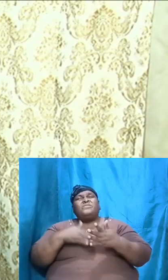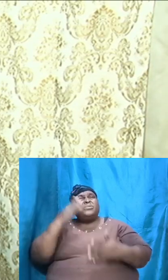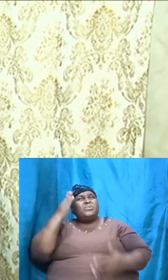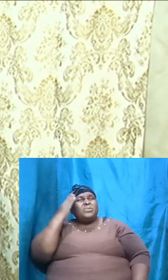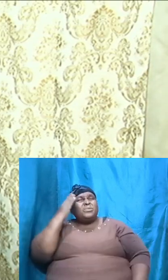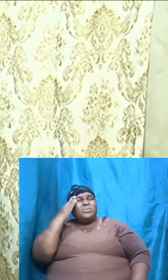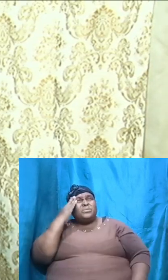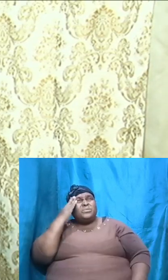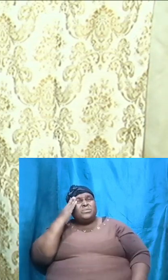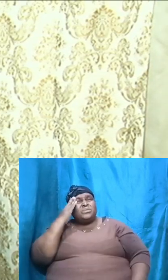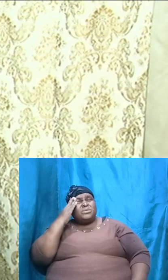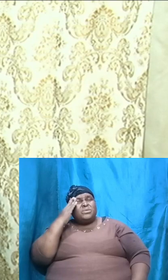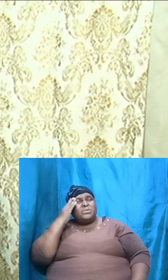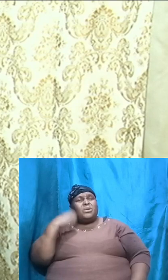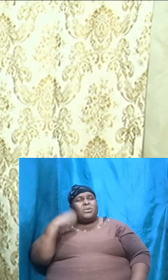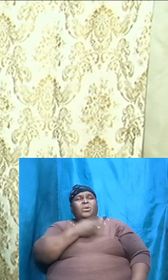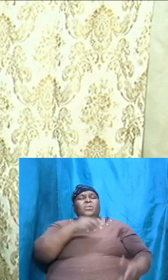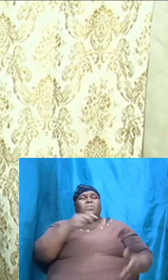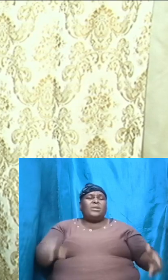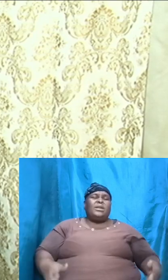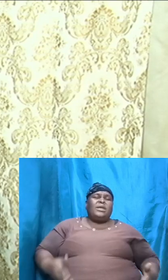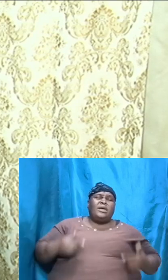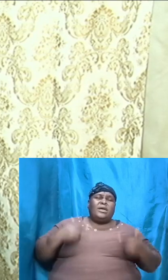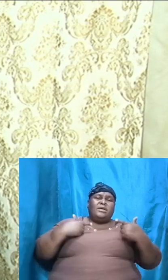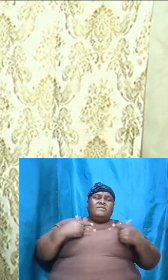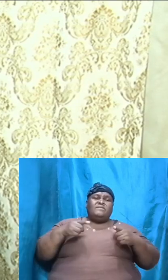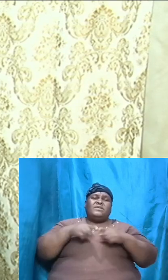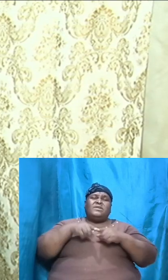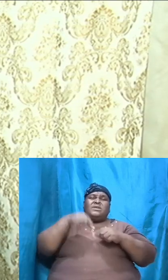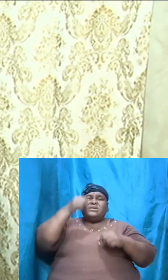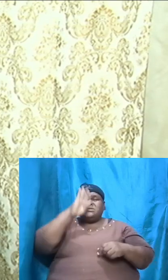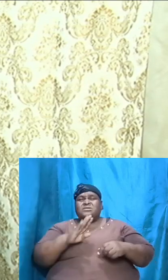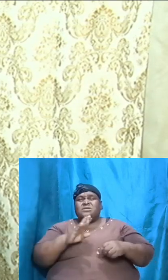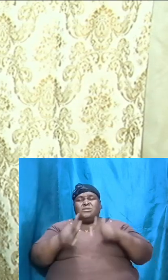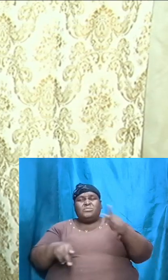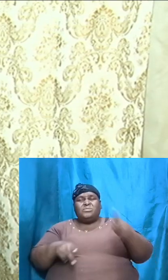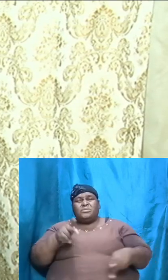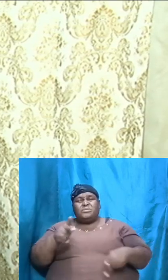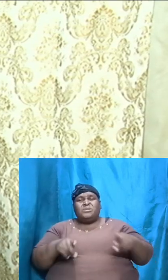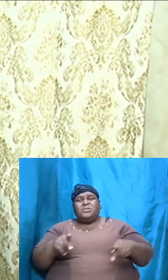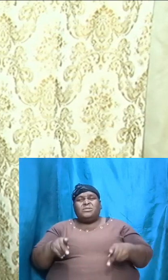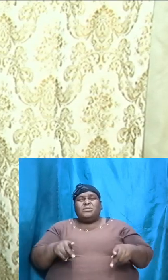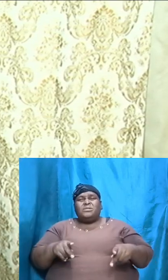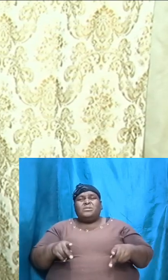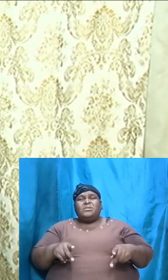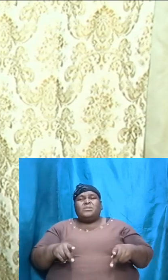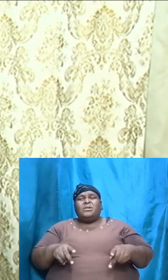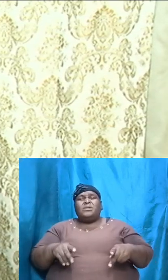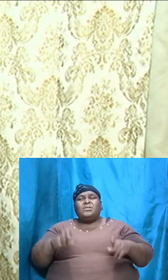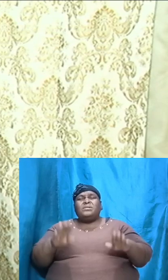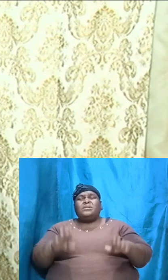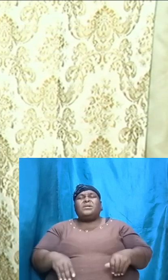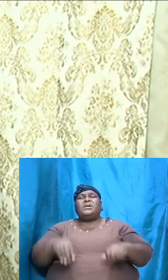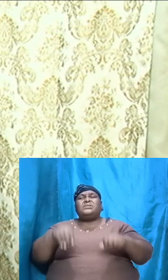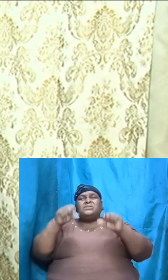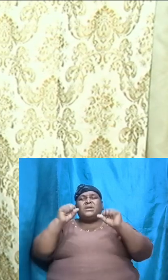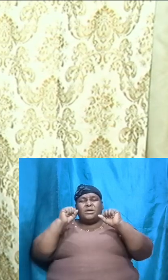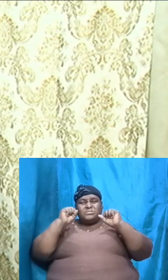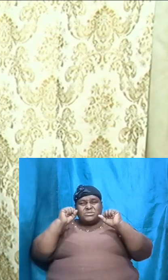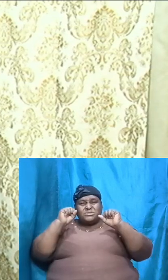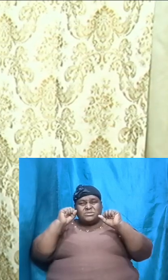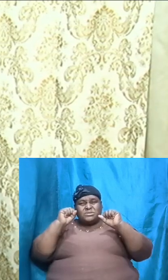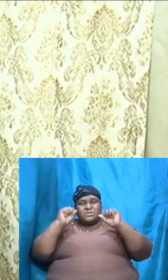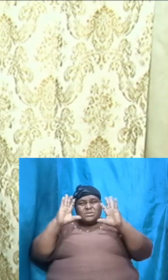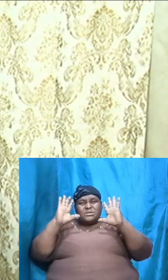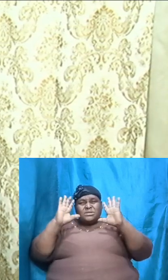our walk as godly people is going to gravitate over and we are going to